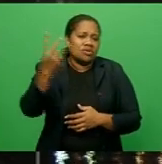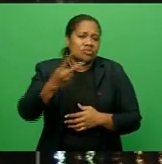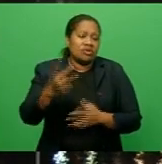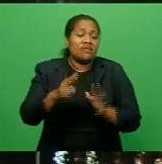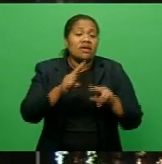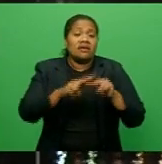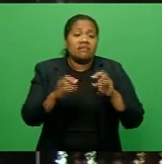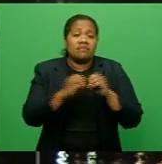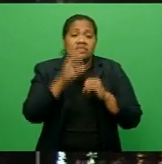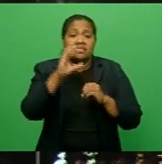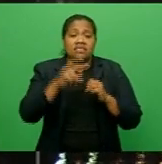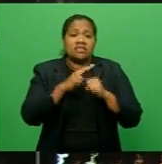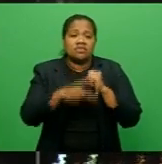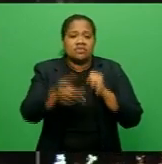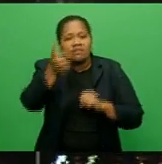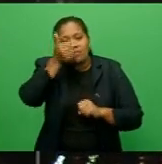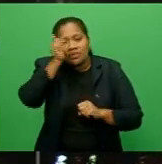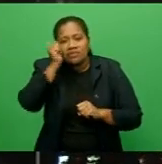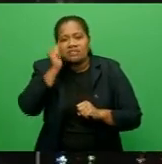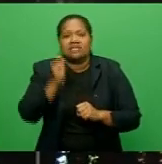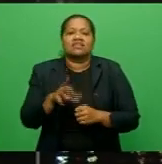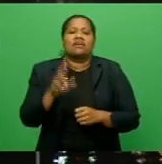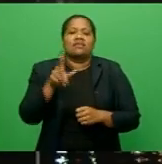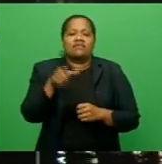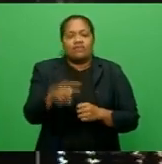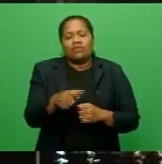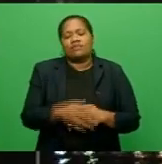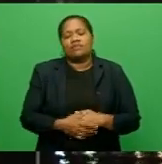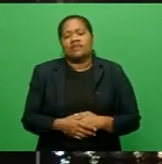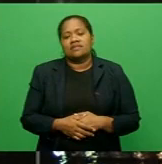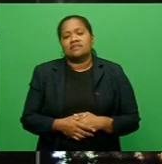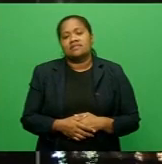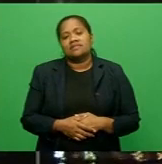apologizes for this and any inconvenience it may have caused.